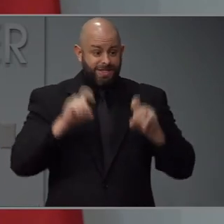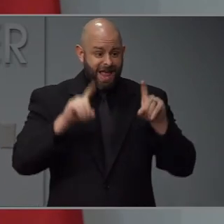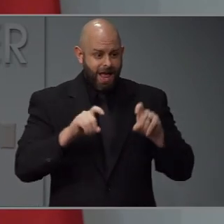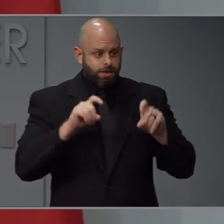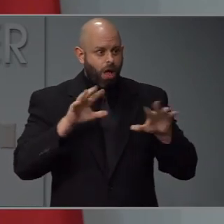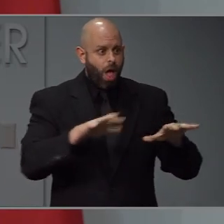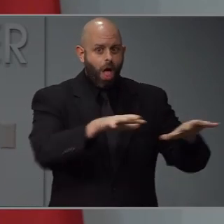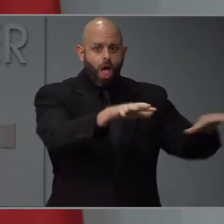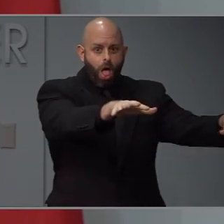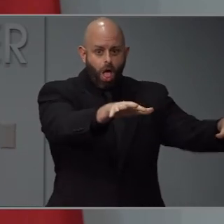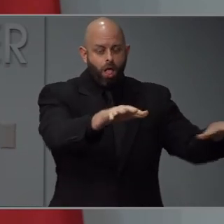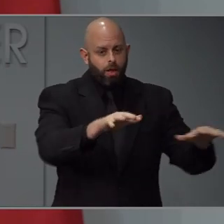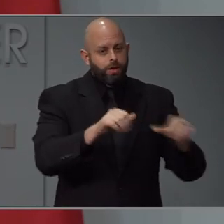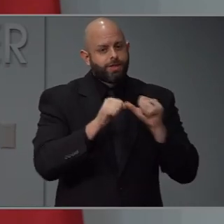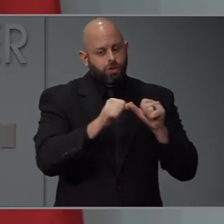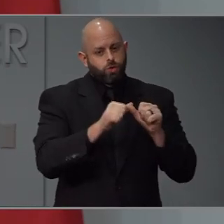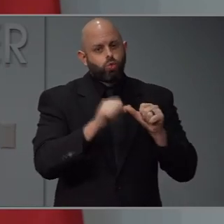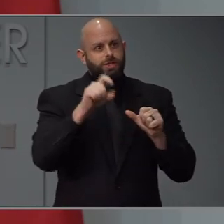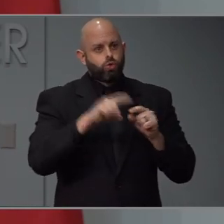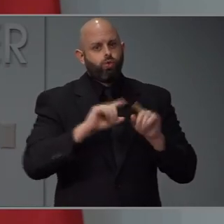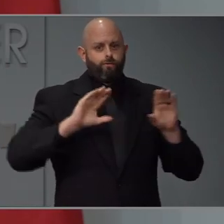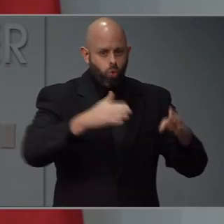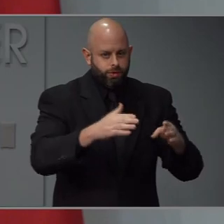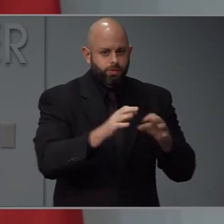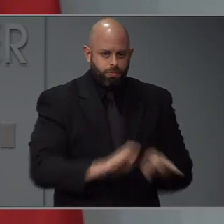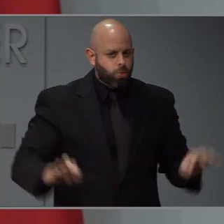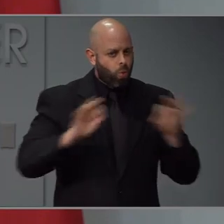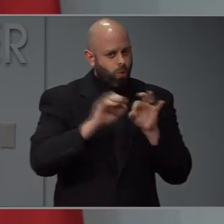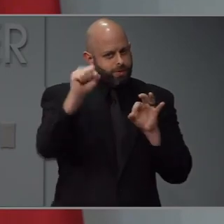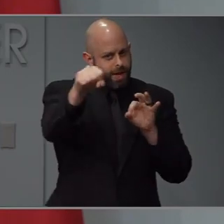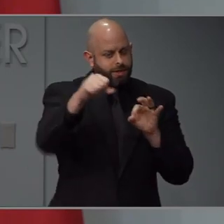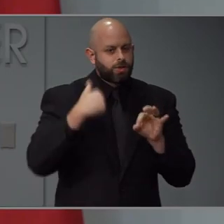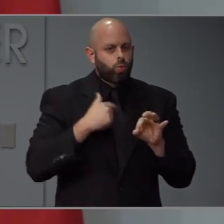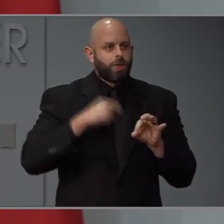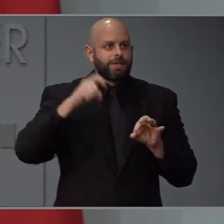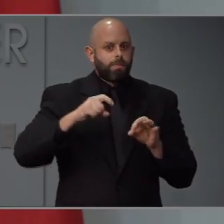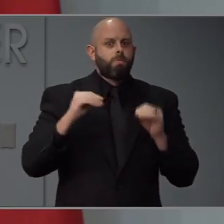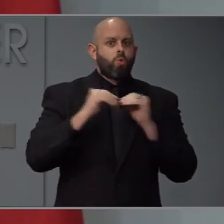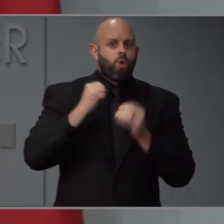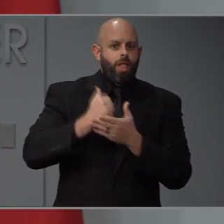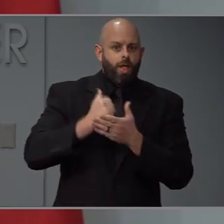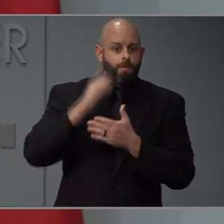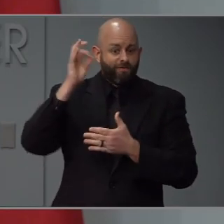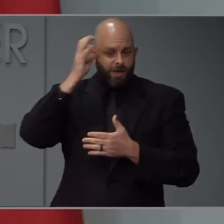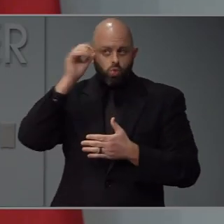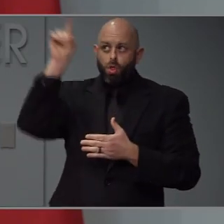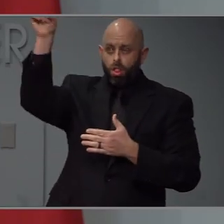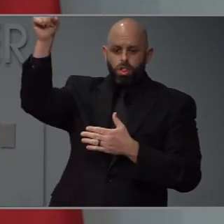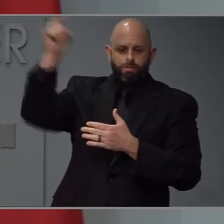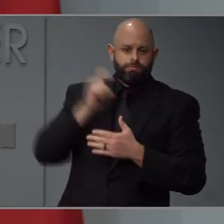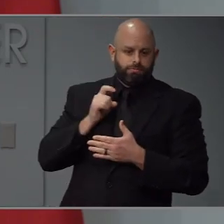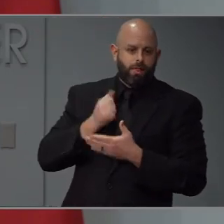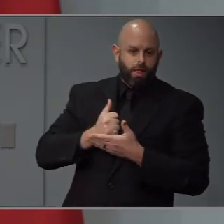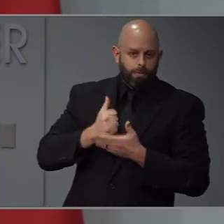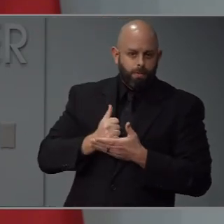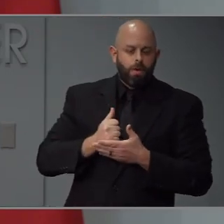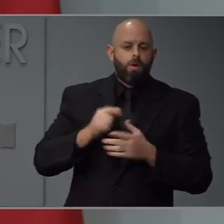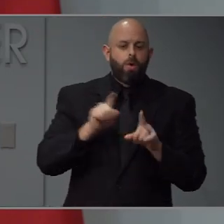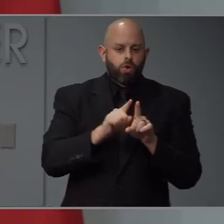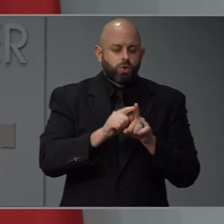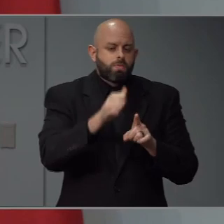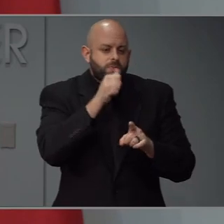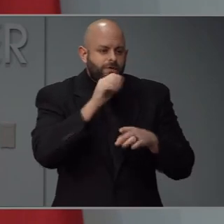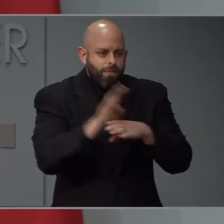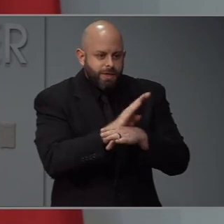continues to be an important focus for us. We need partners at the federal government in the private sector to